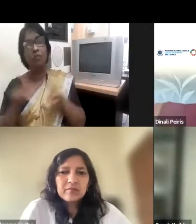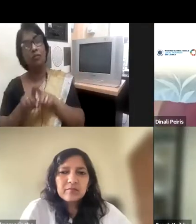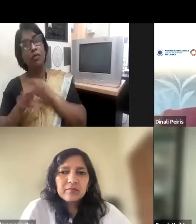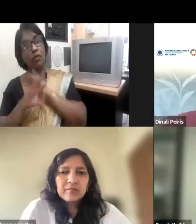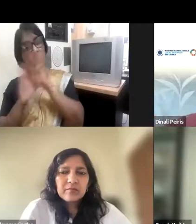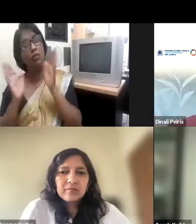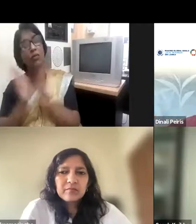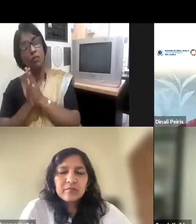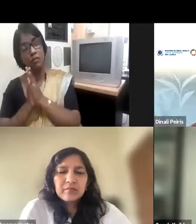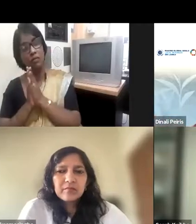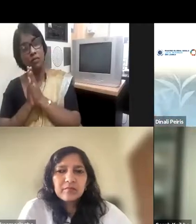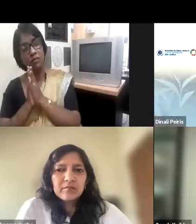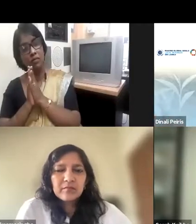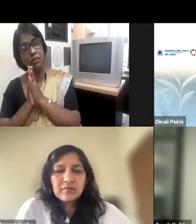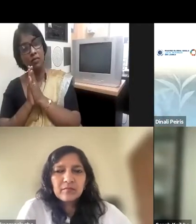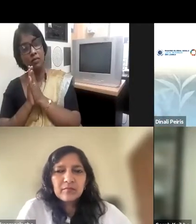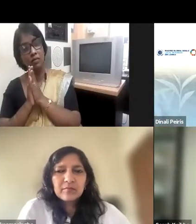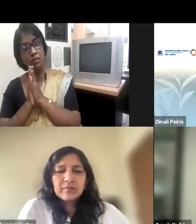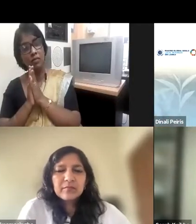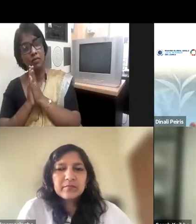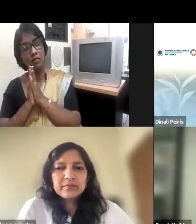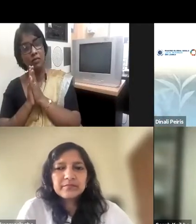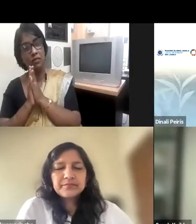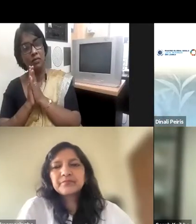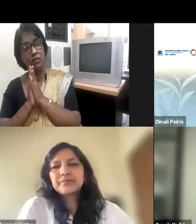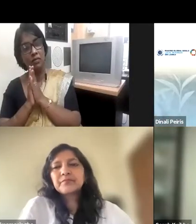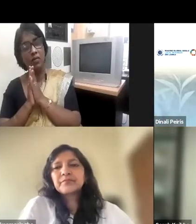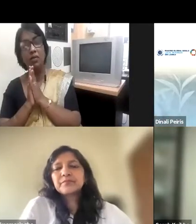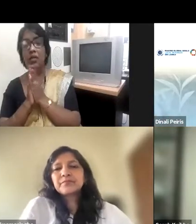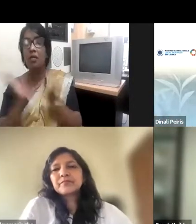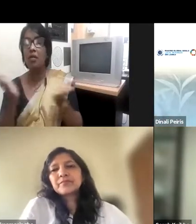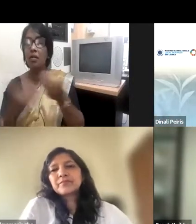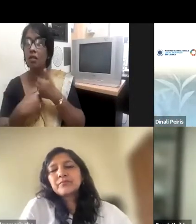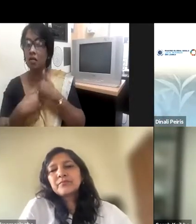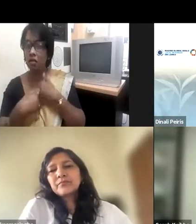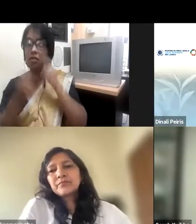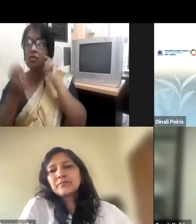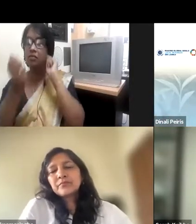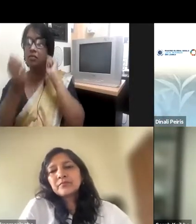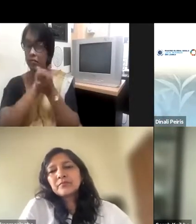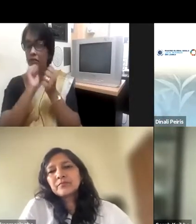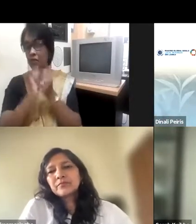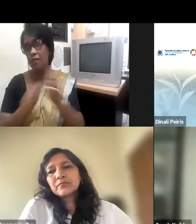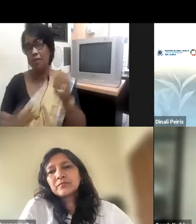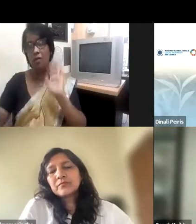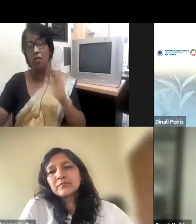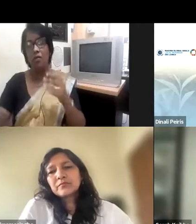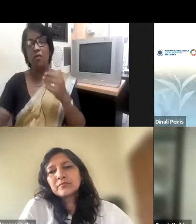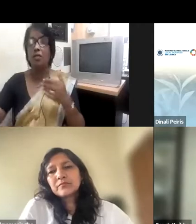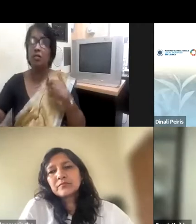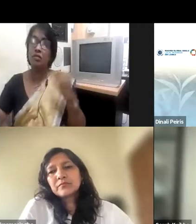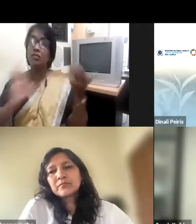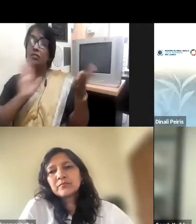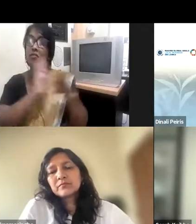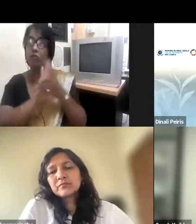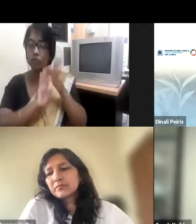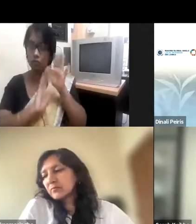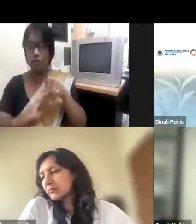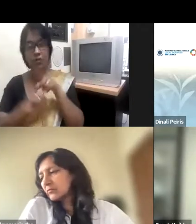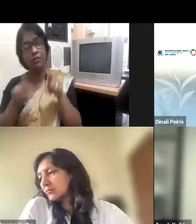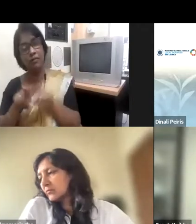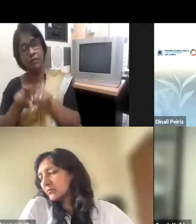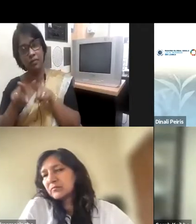of person who drives that kind of change and sets those kinds of examples. But I think that key performance